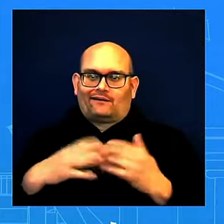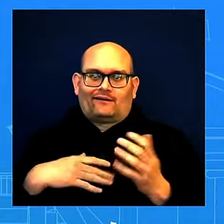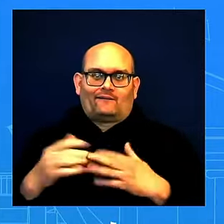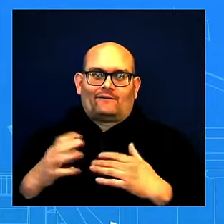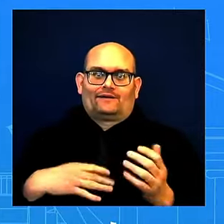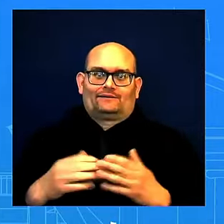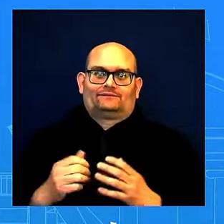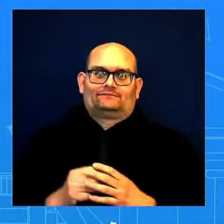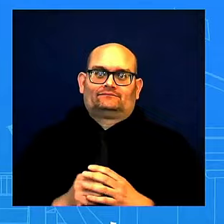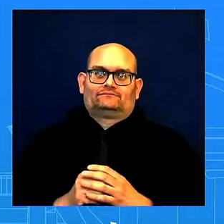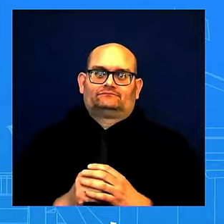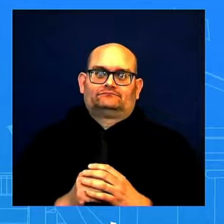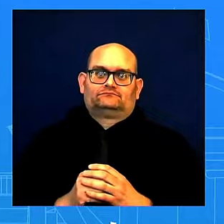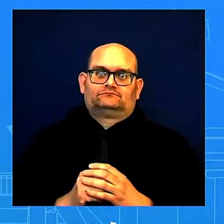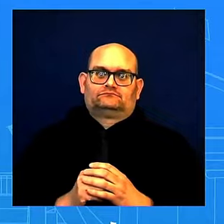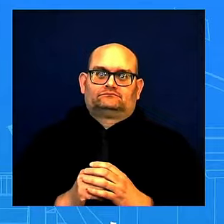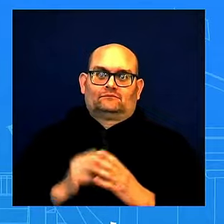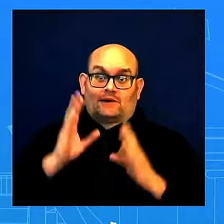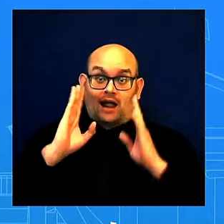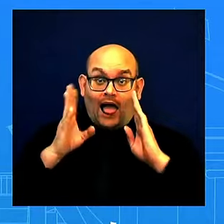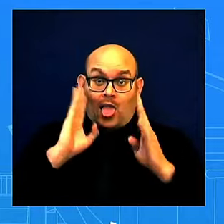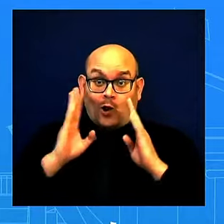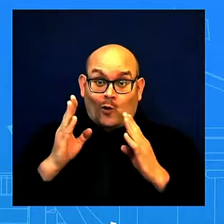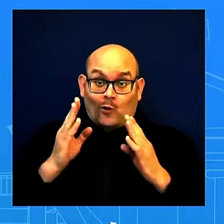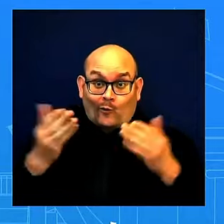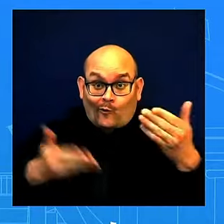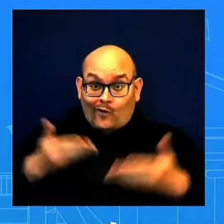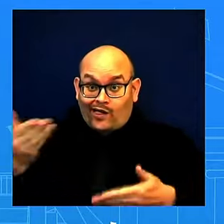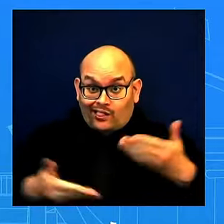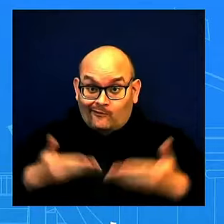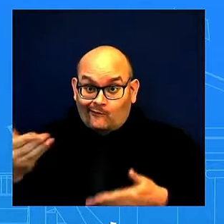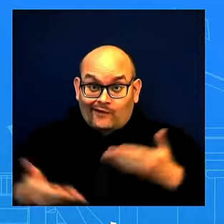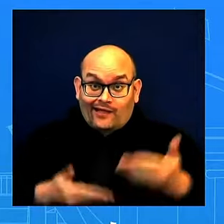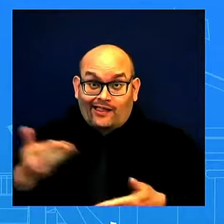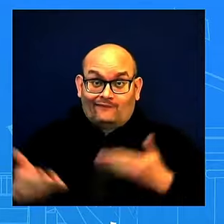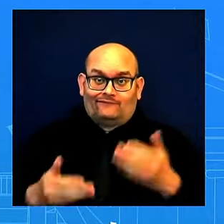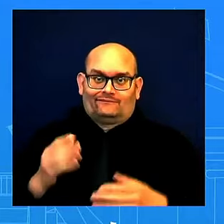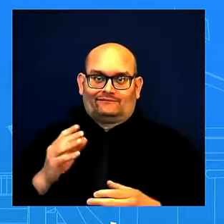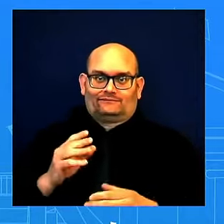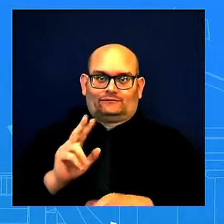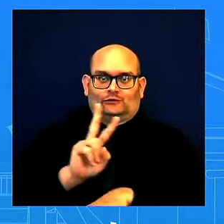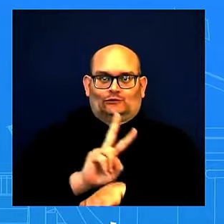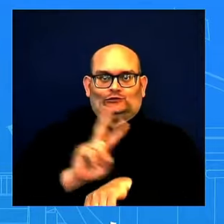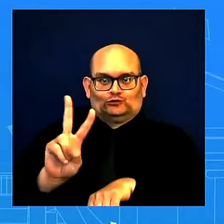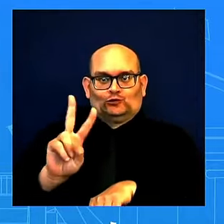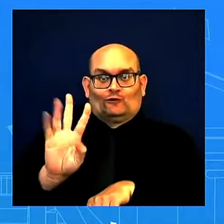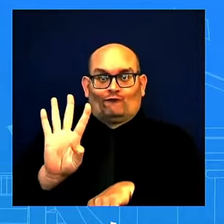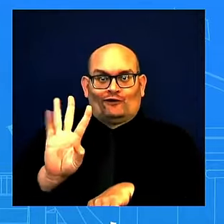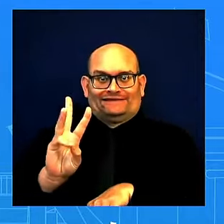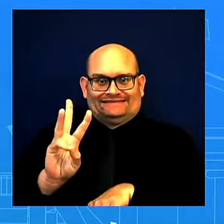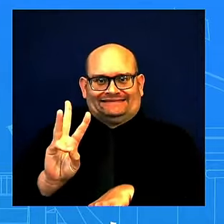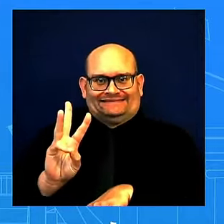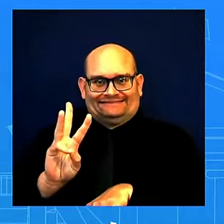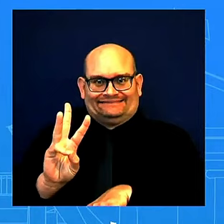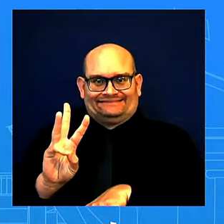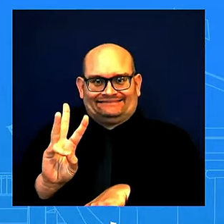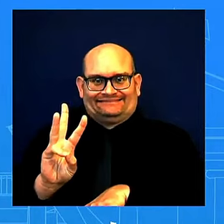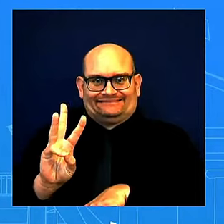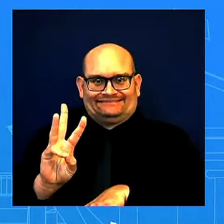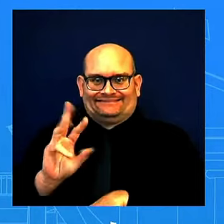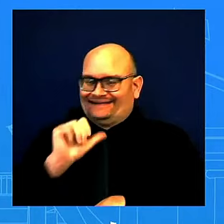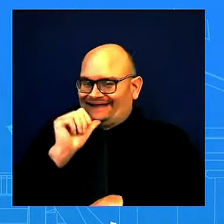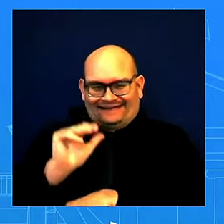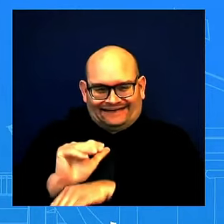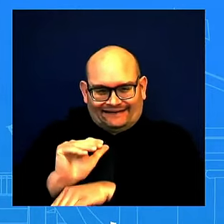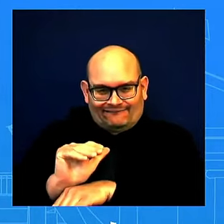And hello and welcome. No, it's 2.46. Not evening. Okay, so we